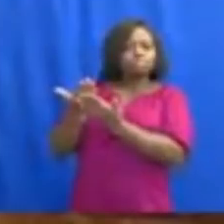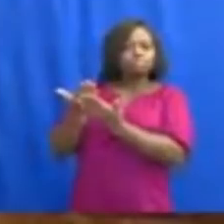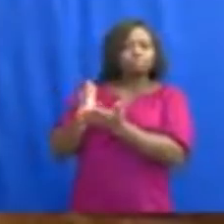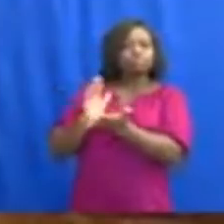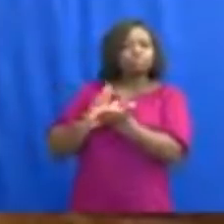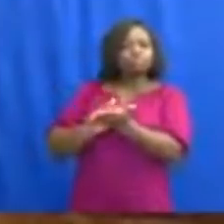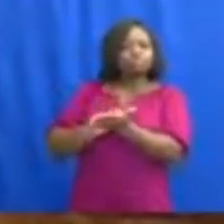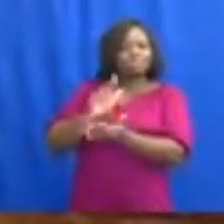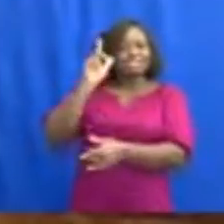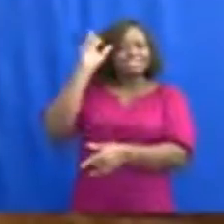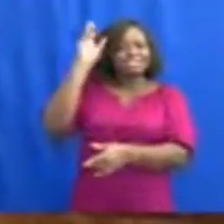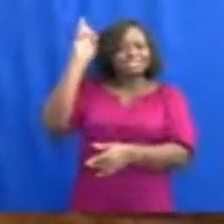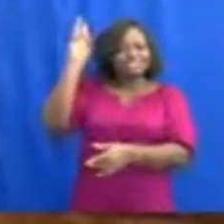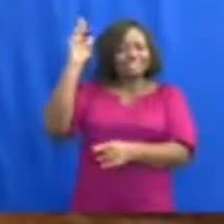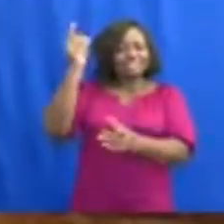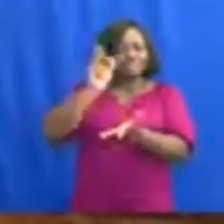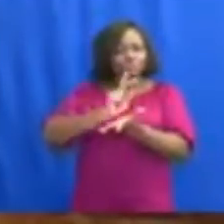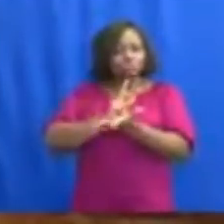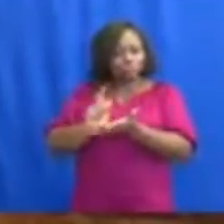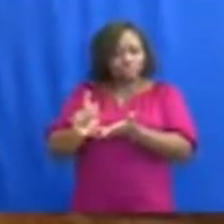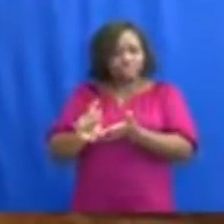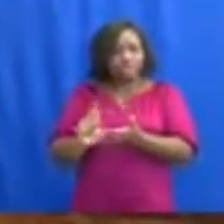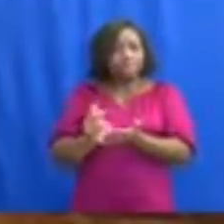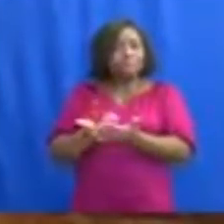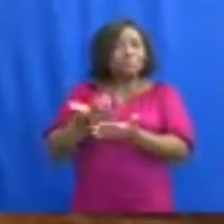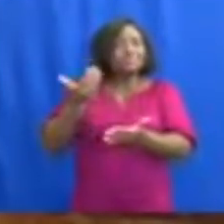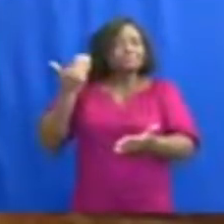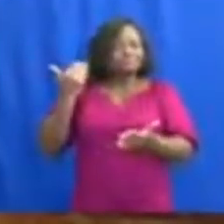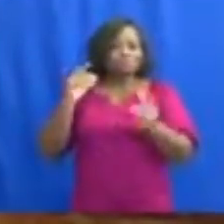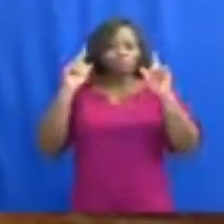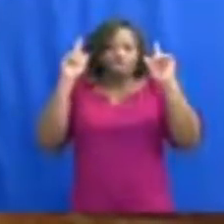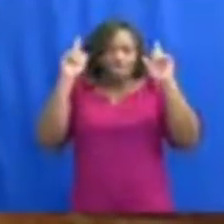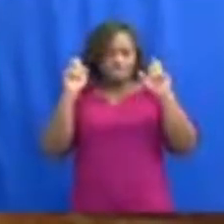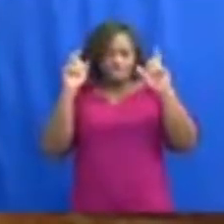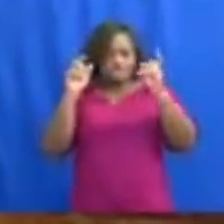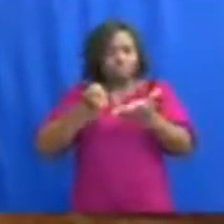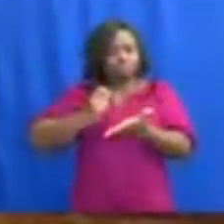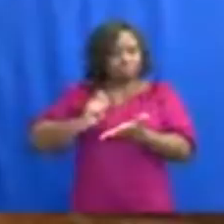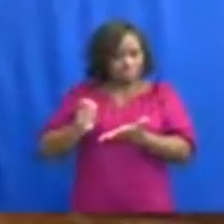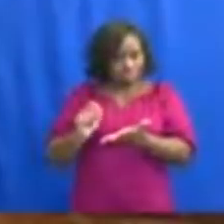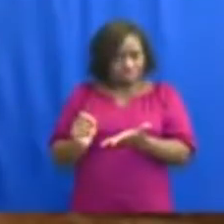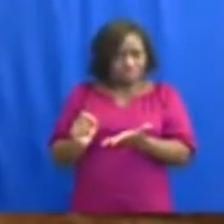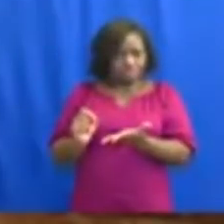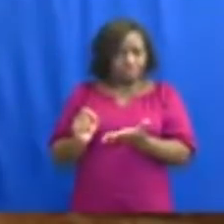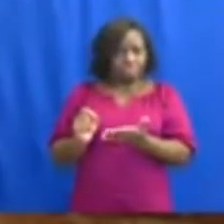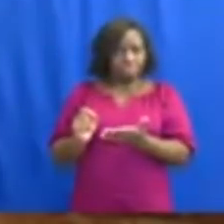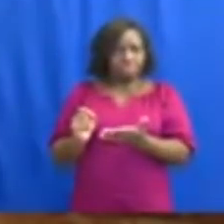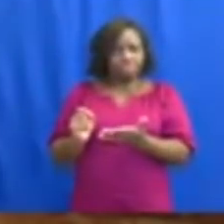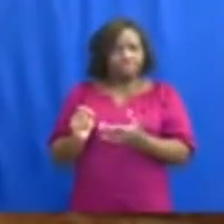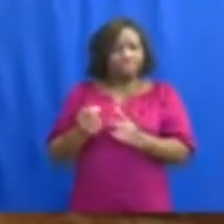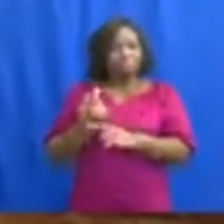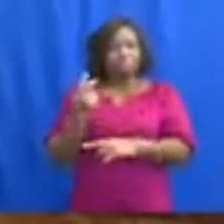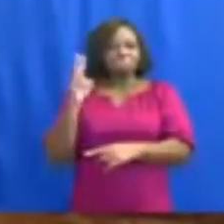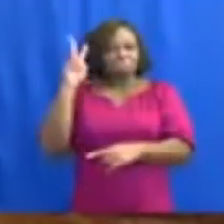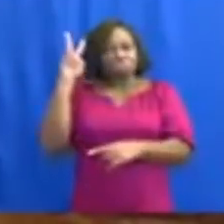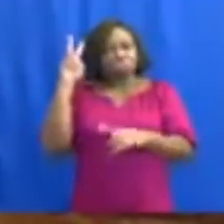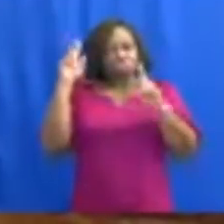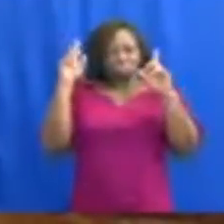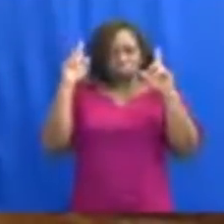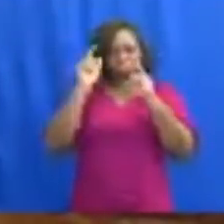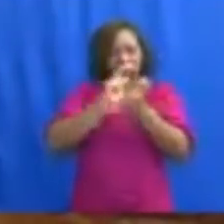weeks before sitting for the WASI exams over a period of two weeks.